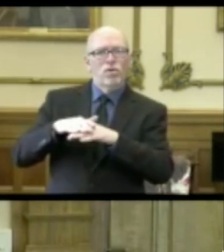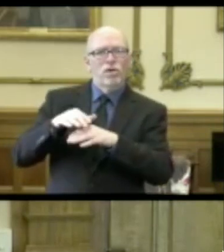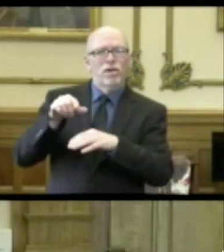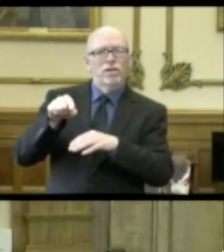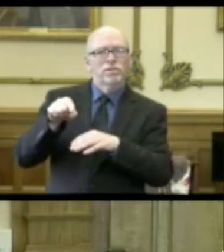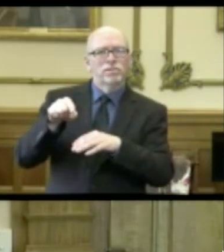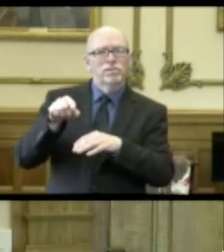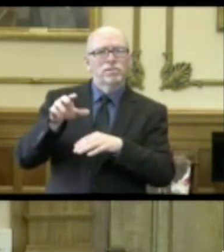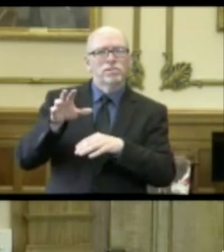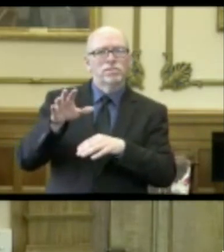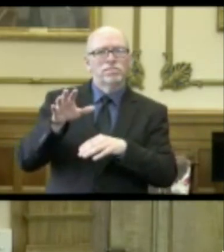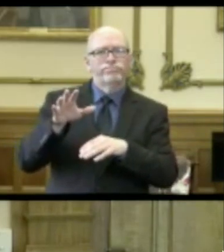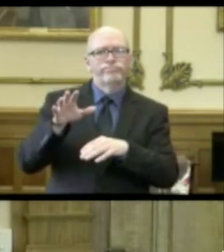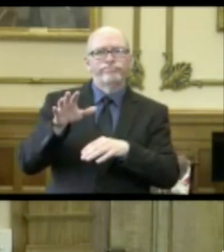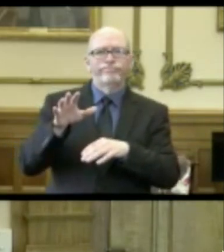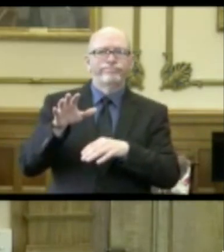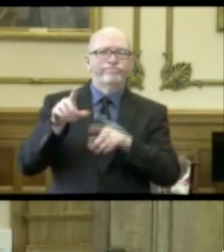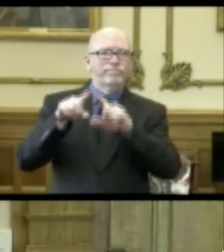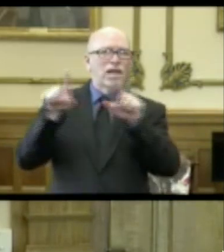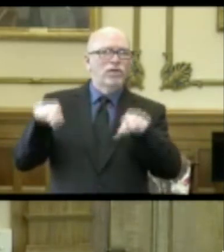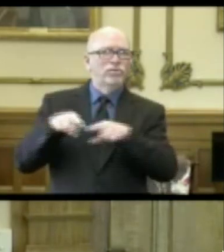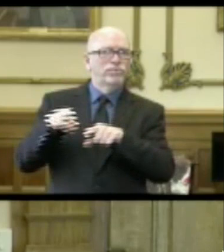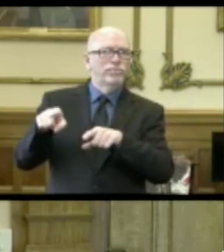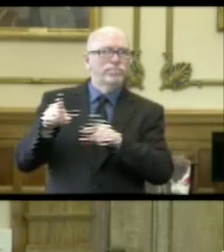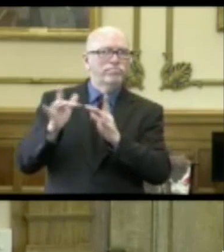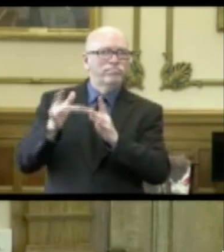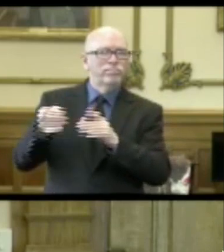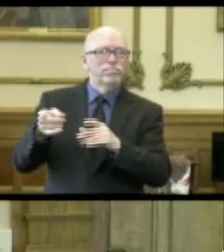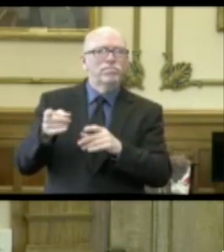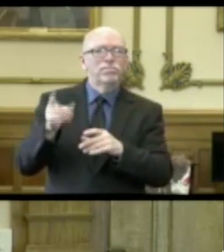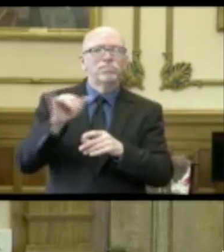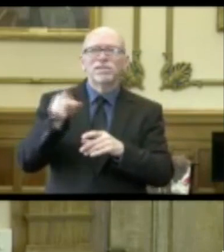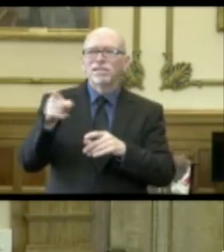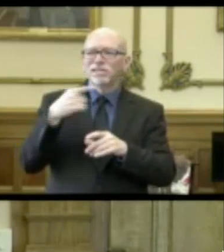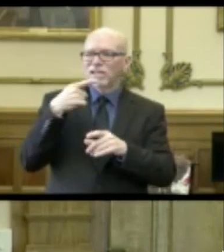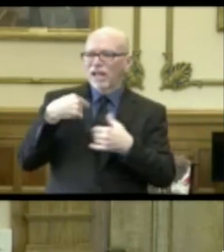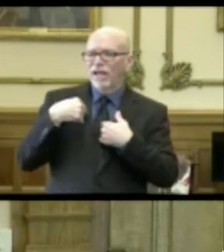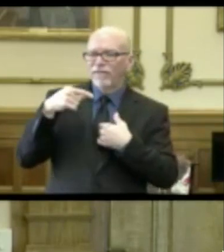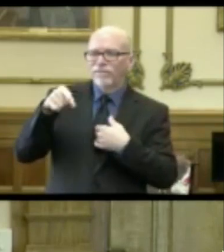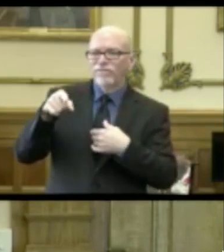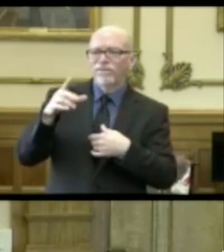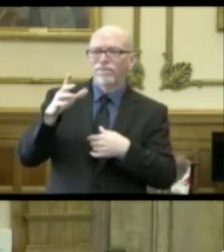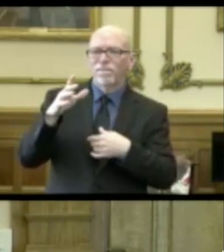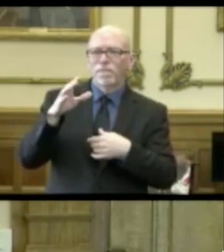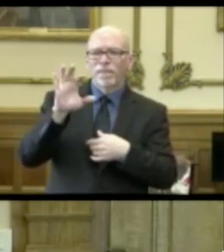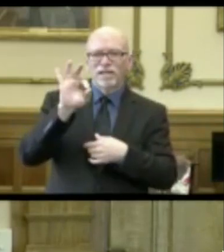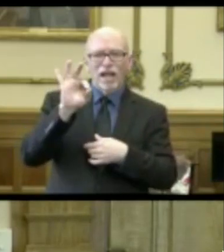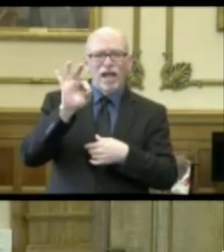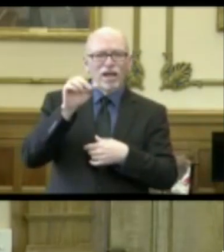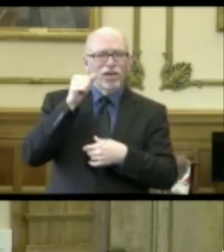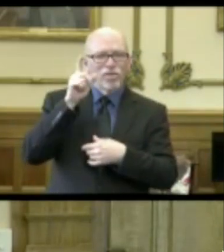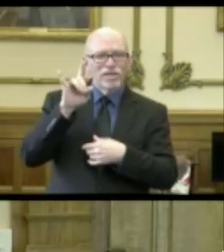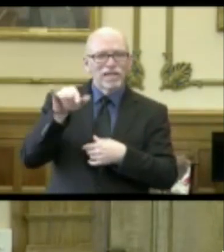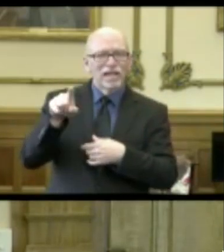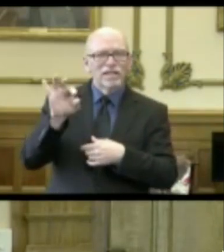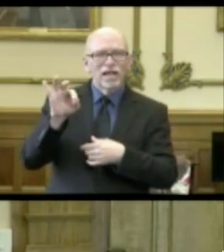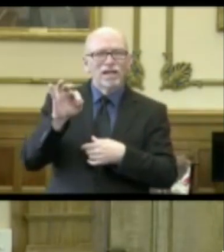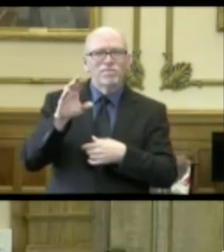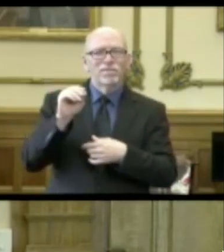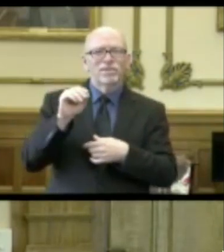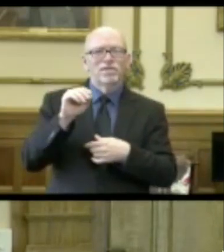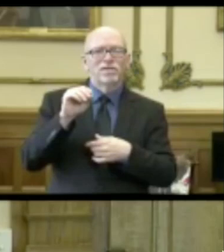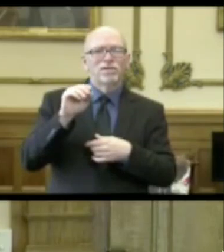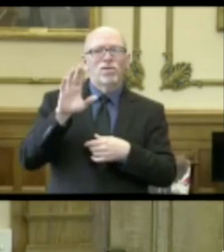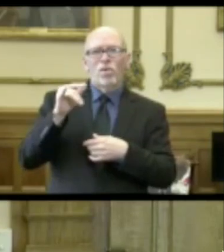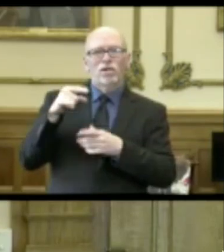monitor. For example, they have, they had nine the other day and there's only still five